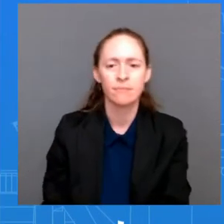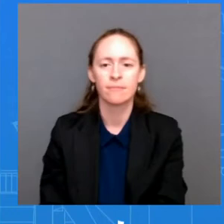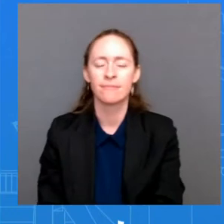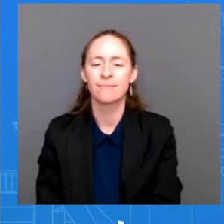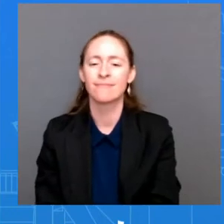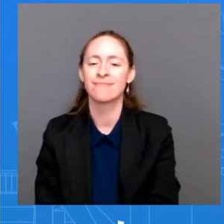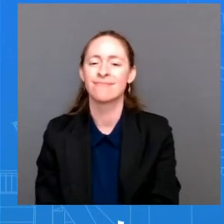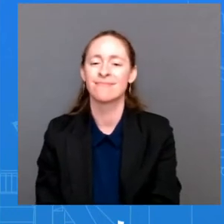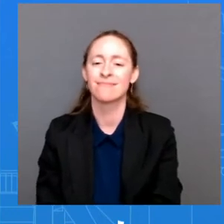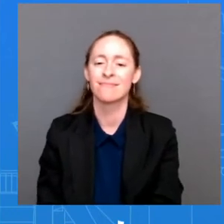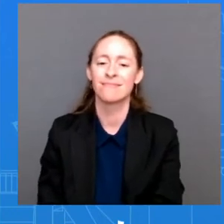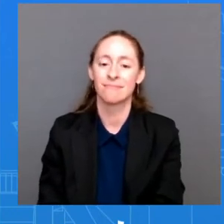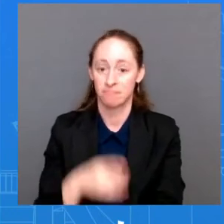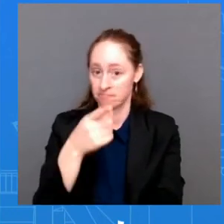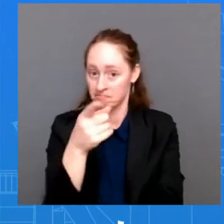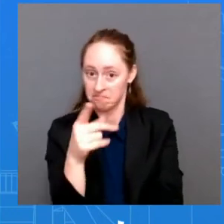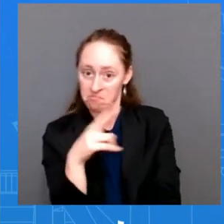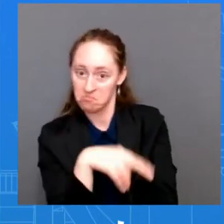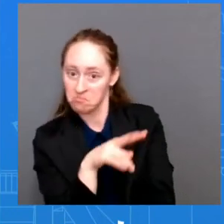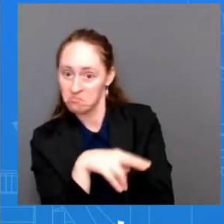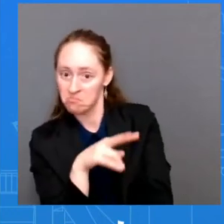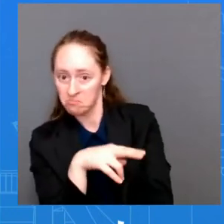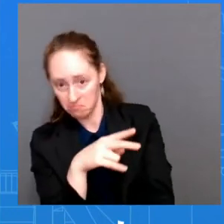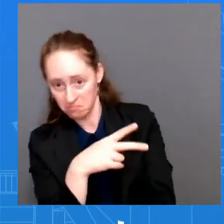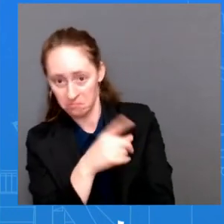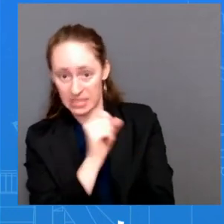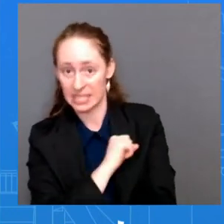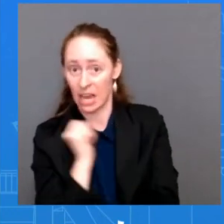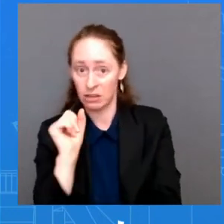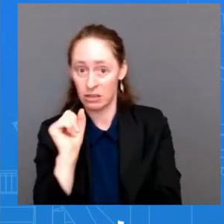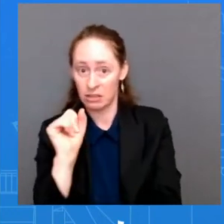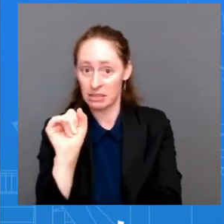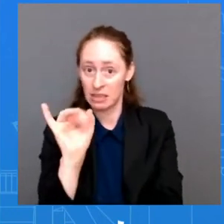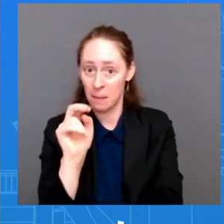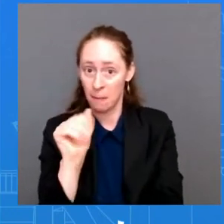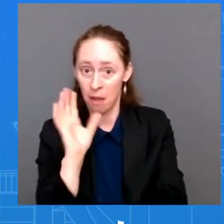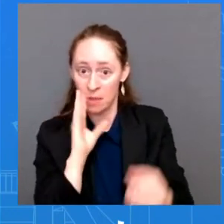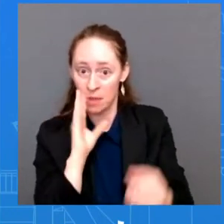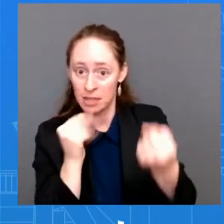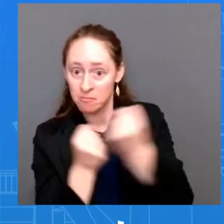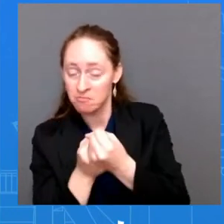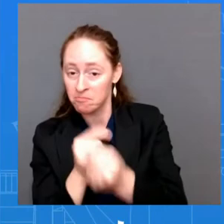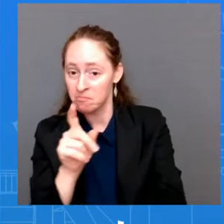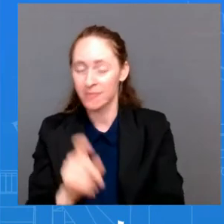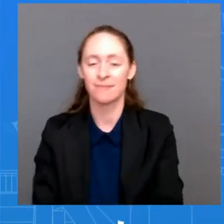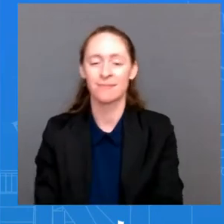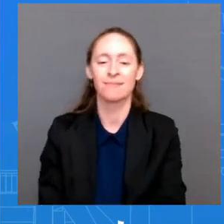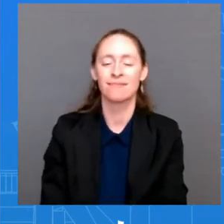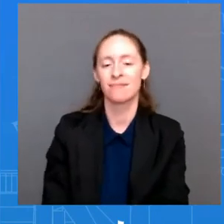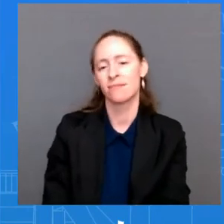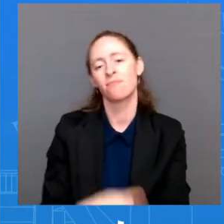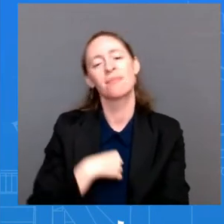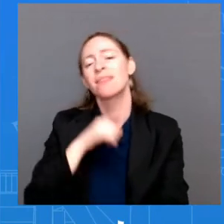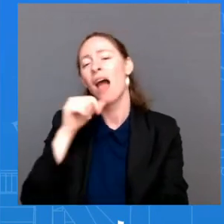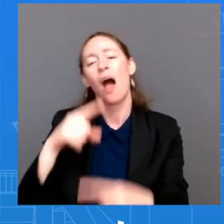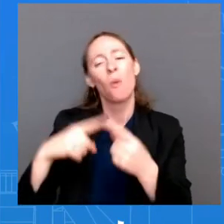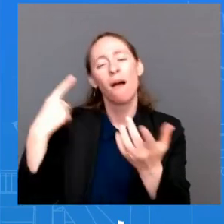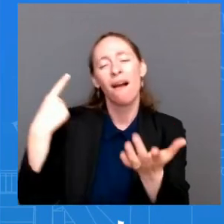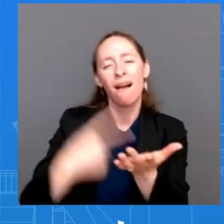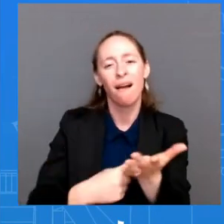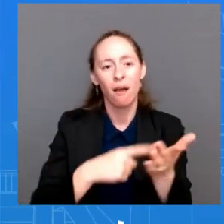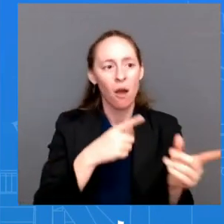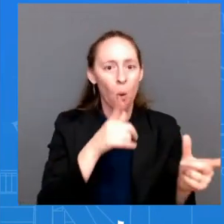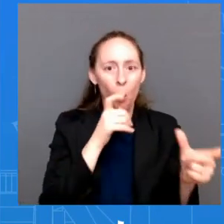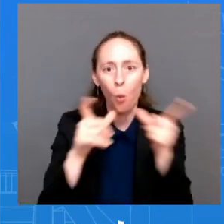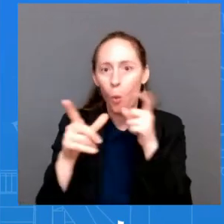I'm not going to get into details about any conversations that we're having with congressional members. I will say and I've said